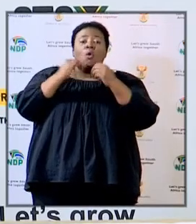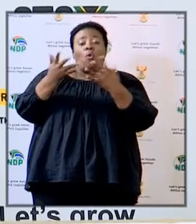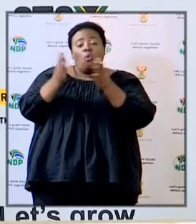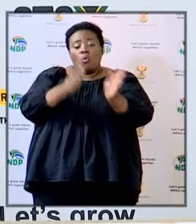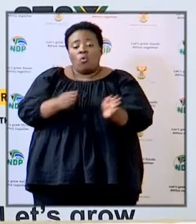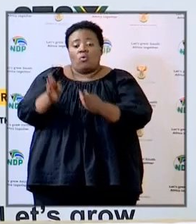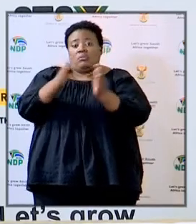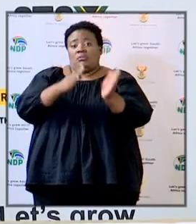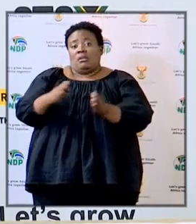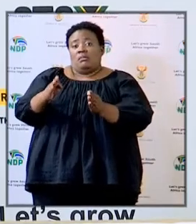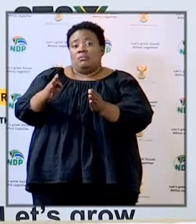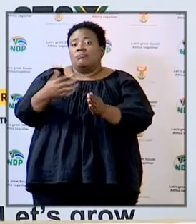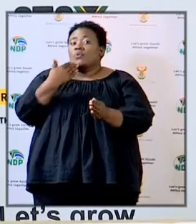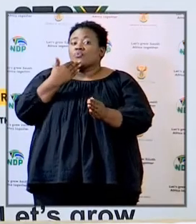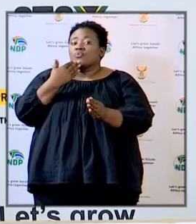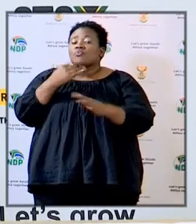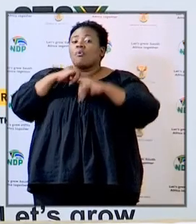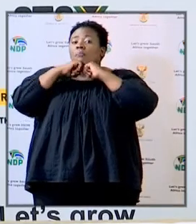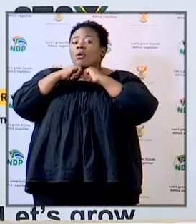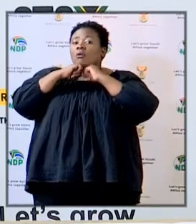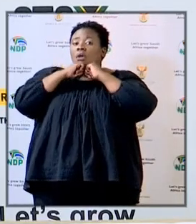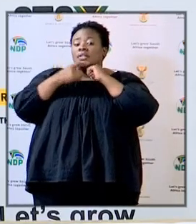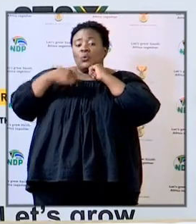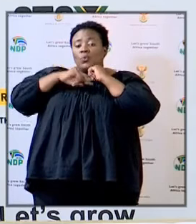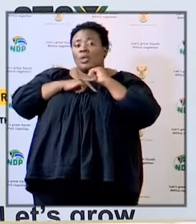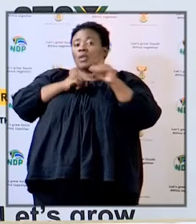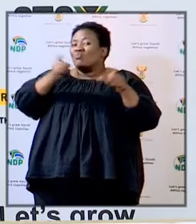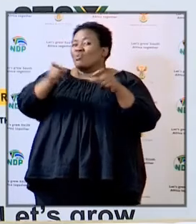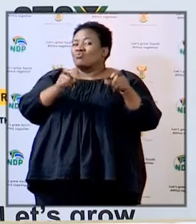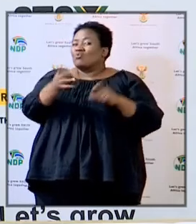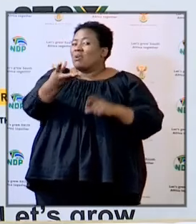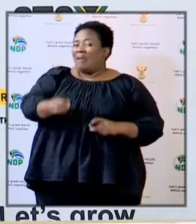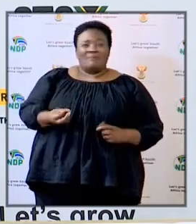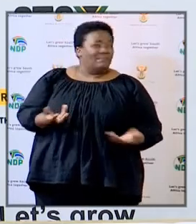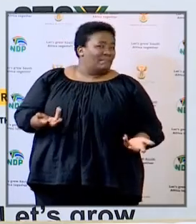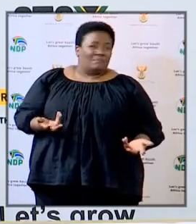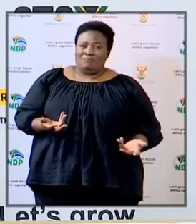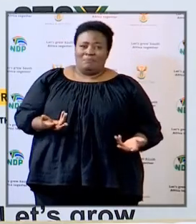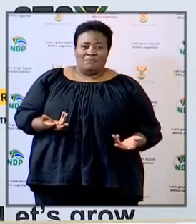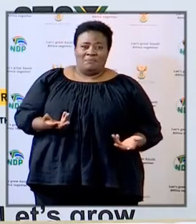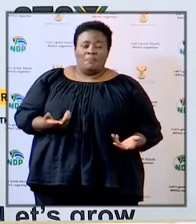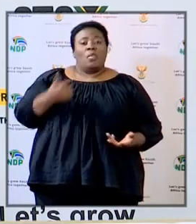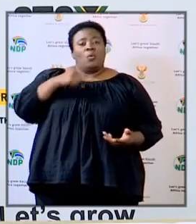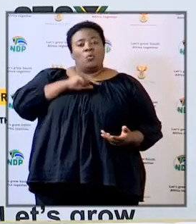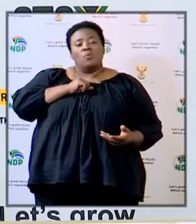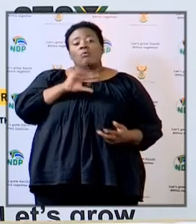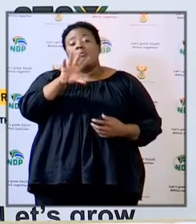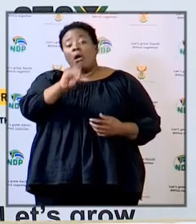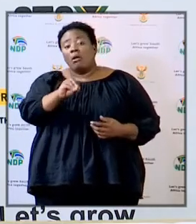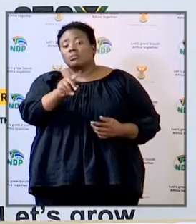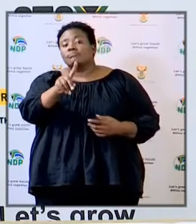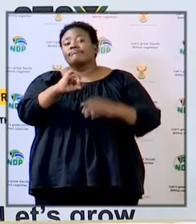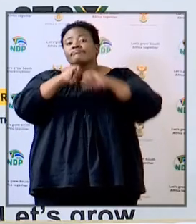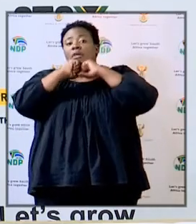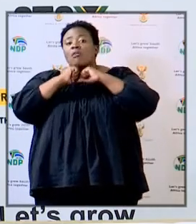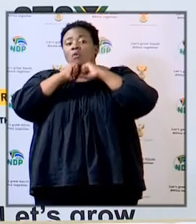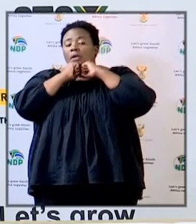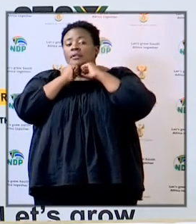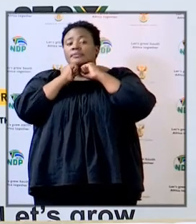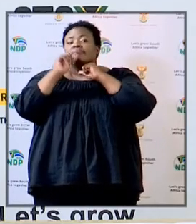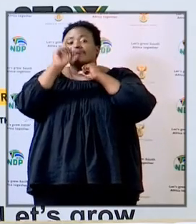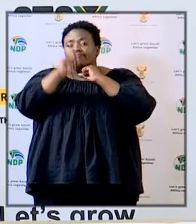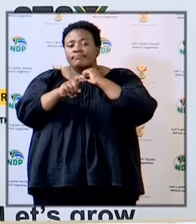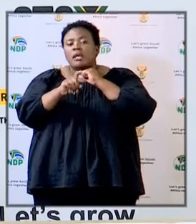by parents which we have no control over we have requested parents to pay more attention to step up